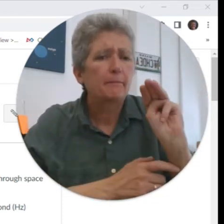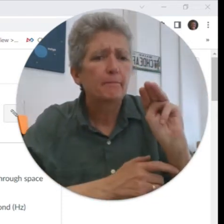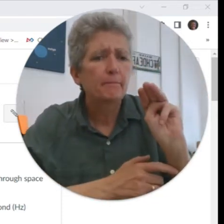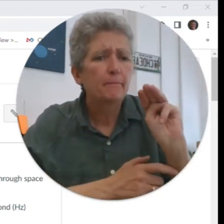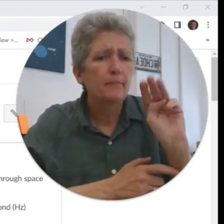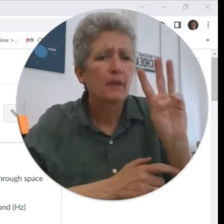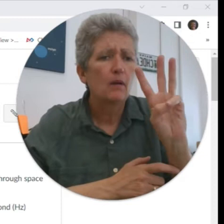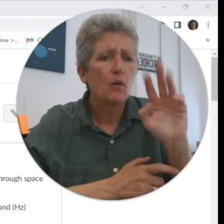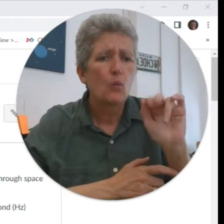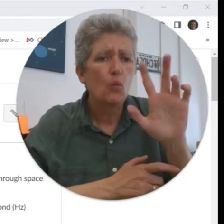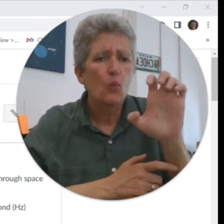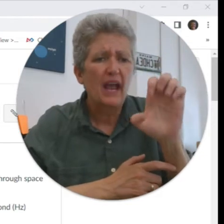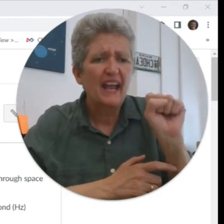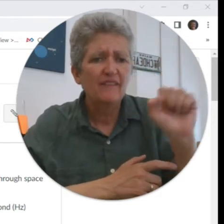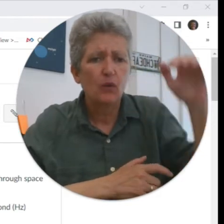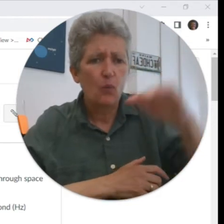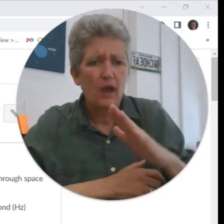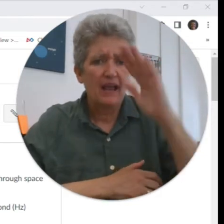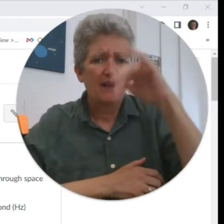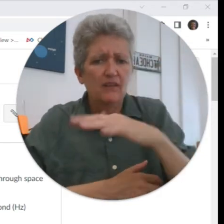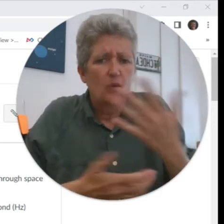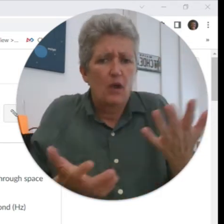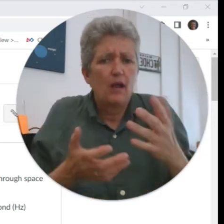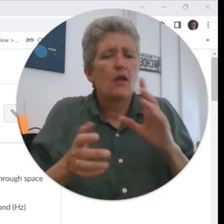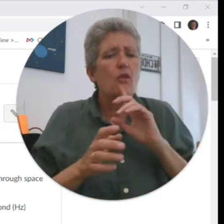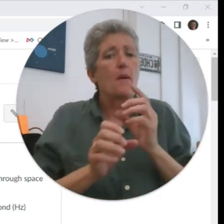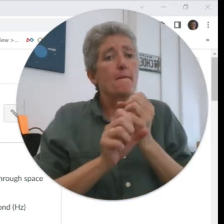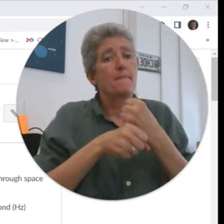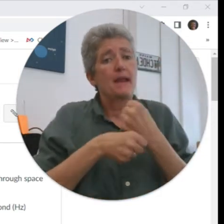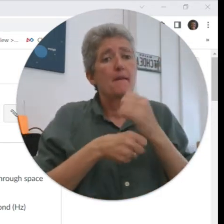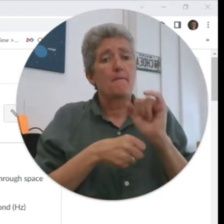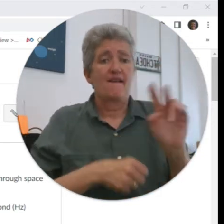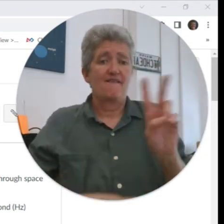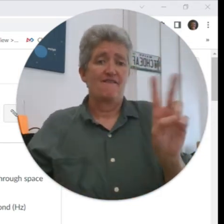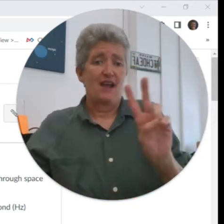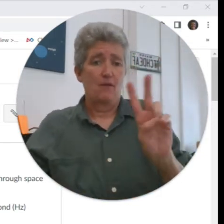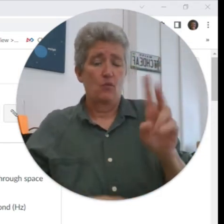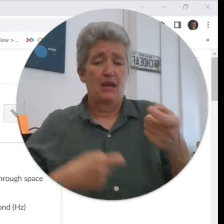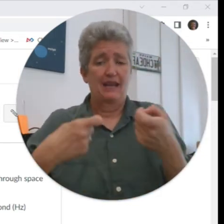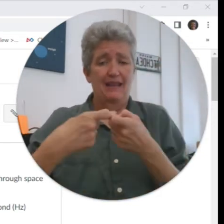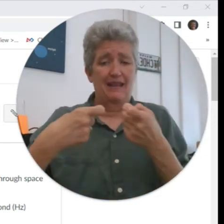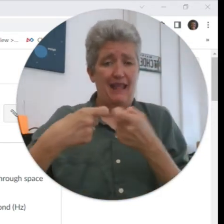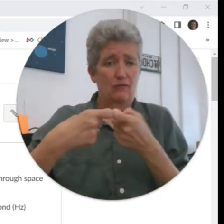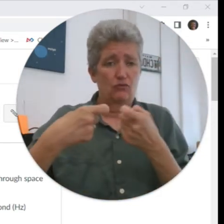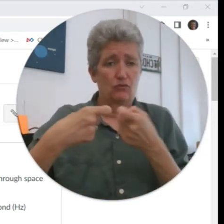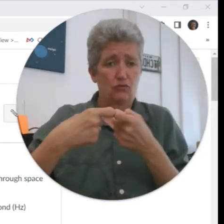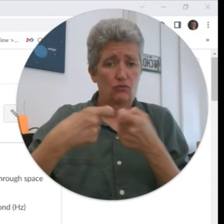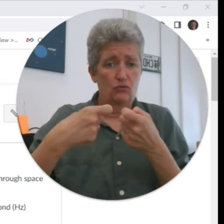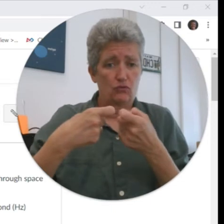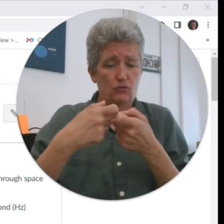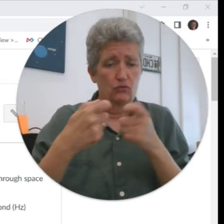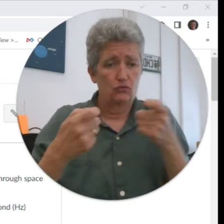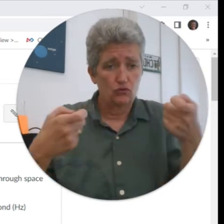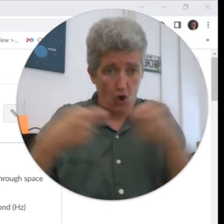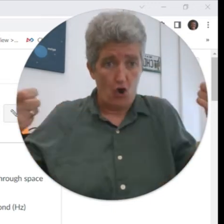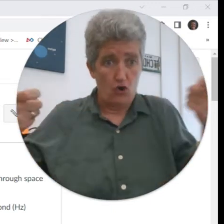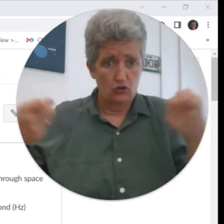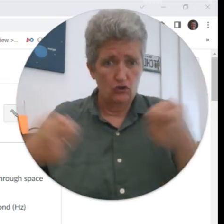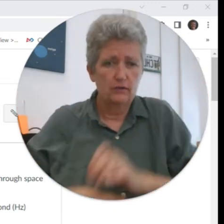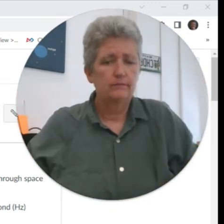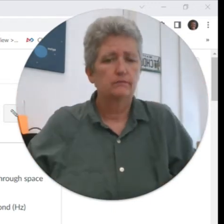spectrum like that it's a wave and it's made by